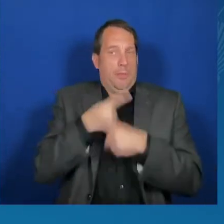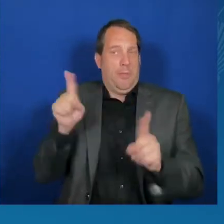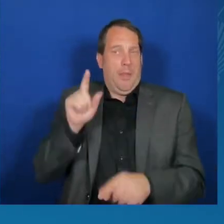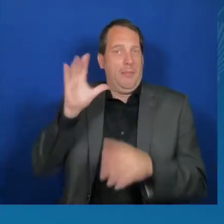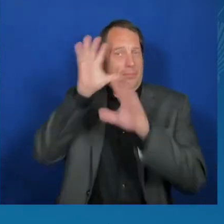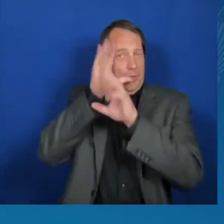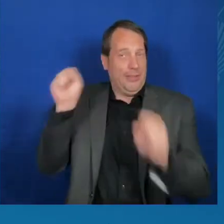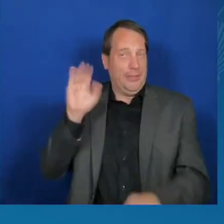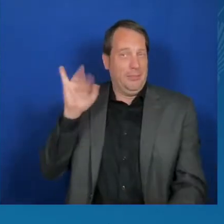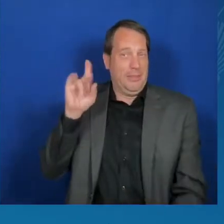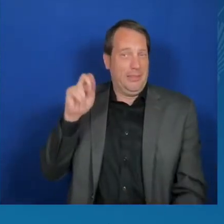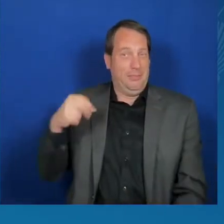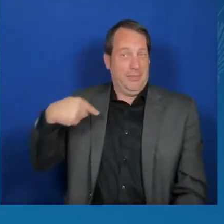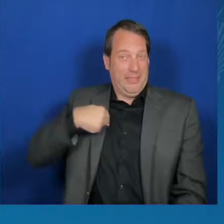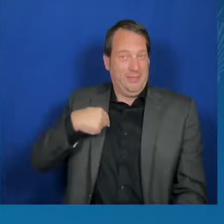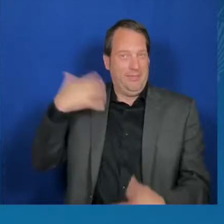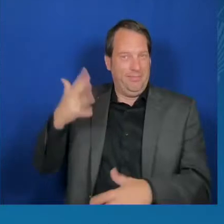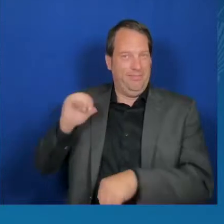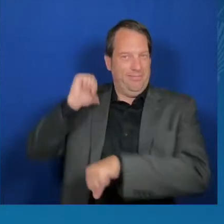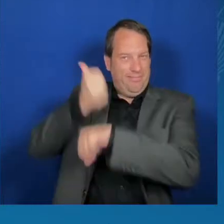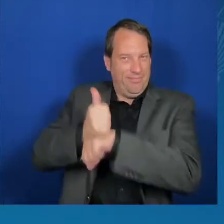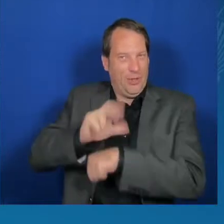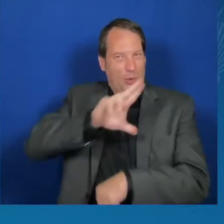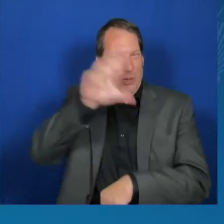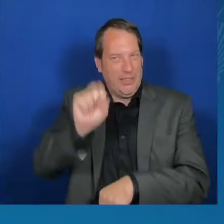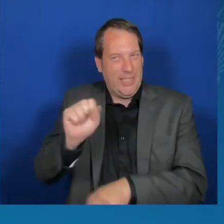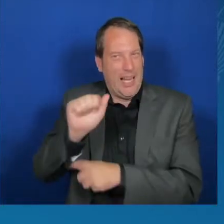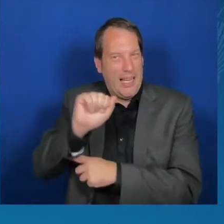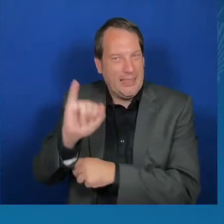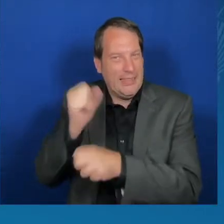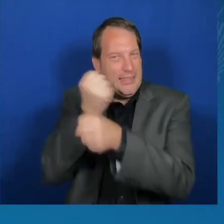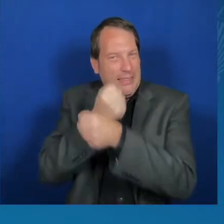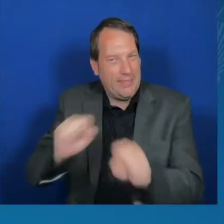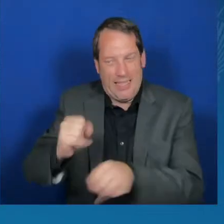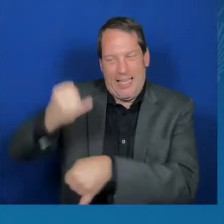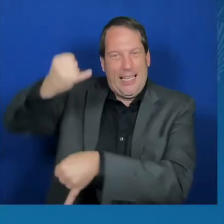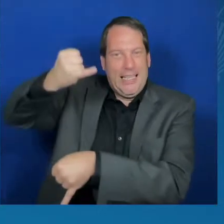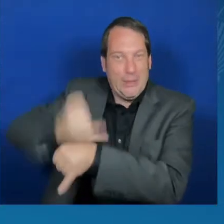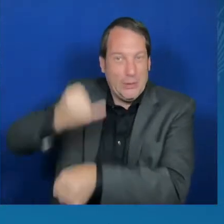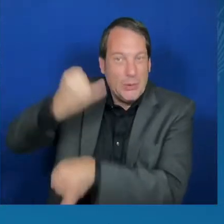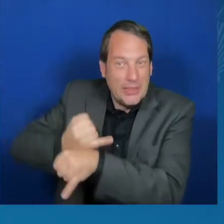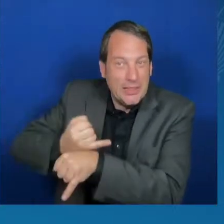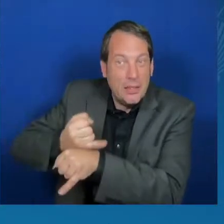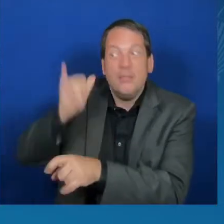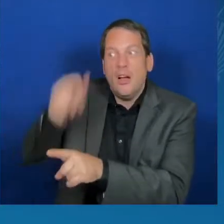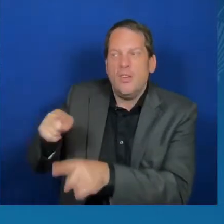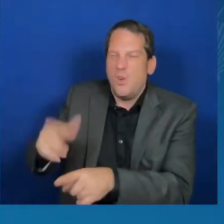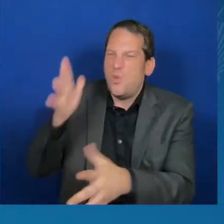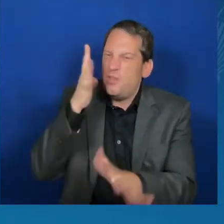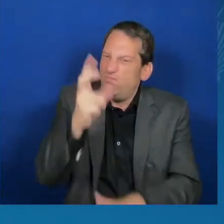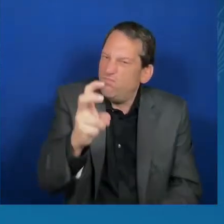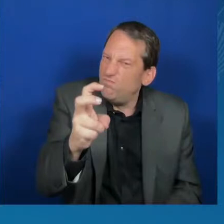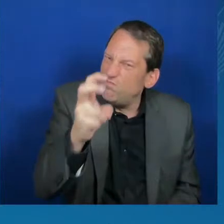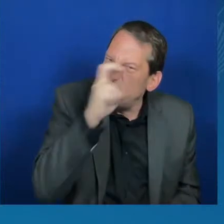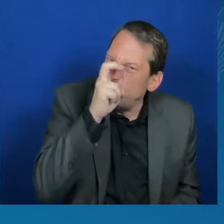create rigorous standards to test the safety of AI models for public use.